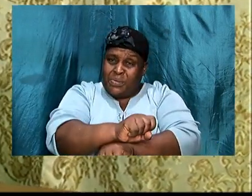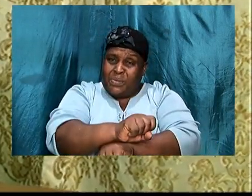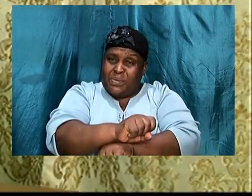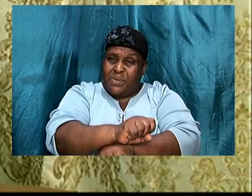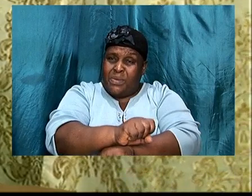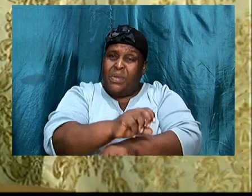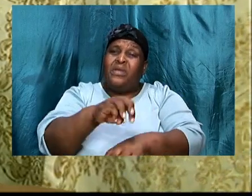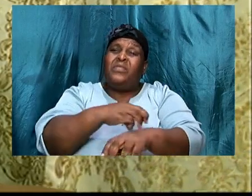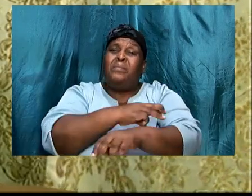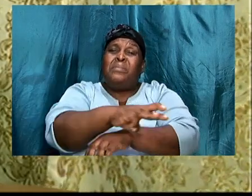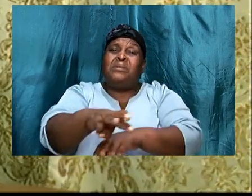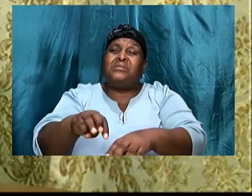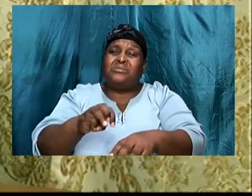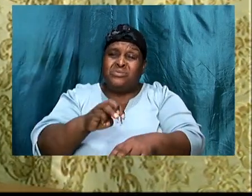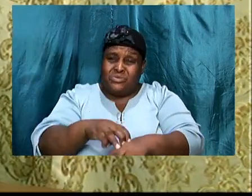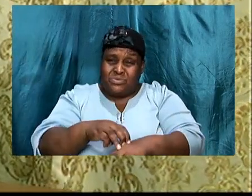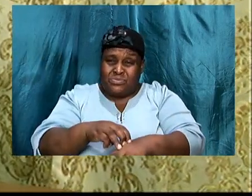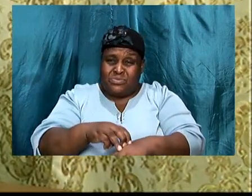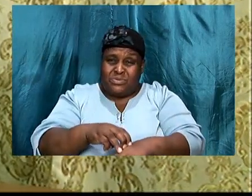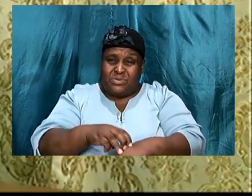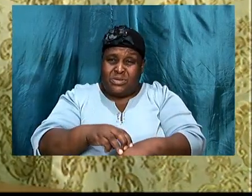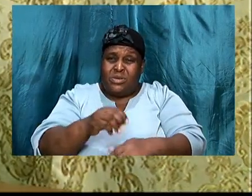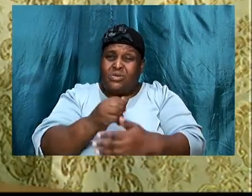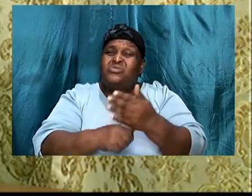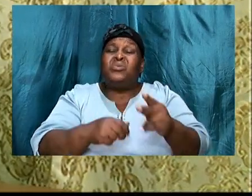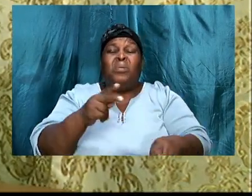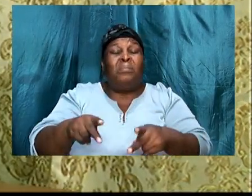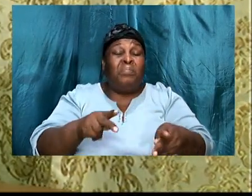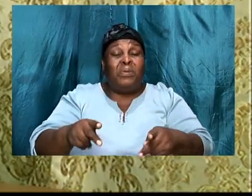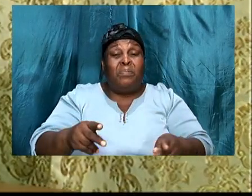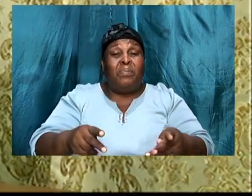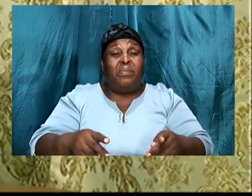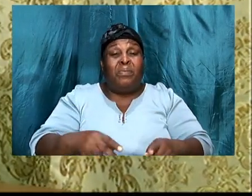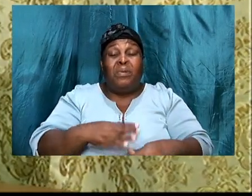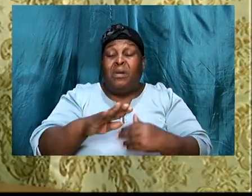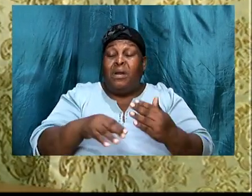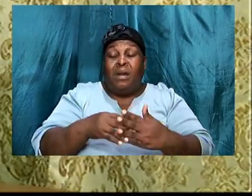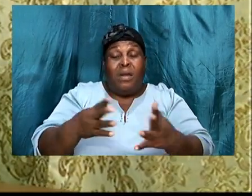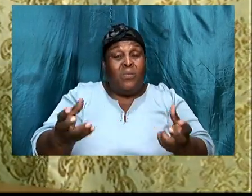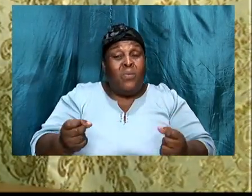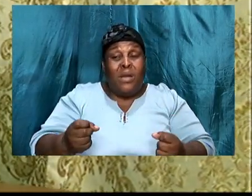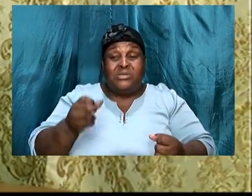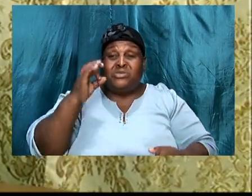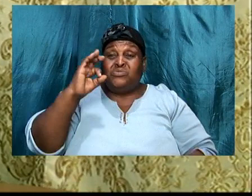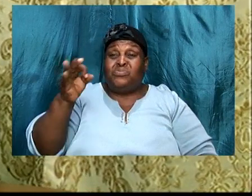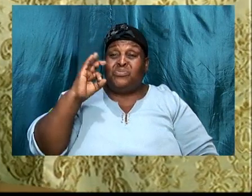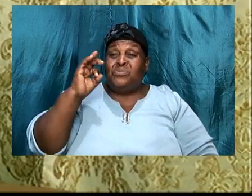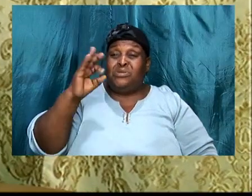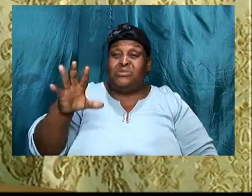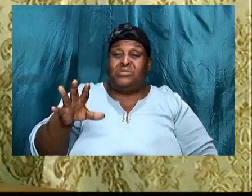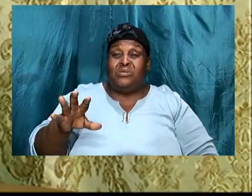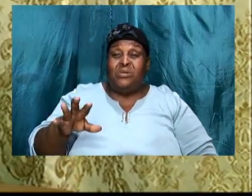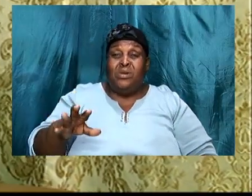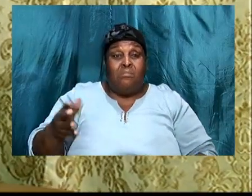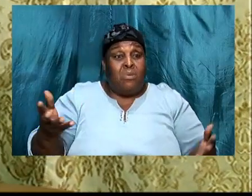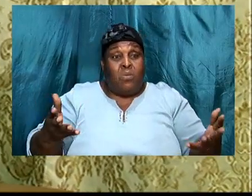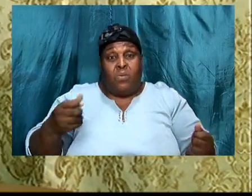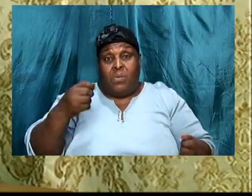the ministry, some folks, all they want to do, is preach, but what if God, wants you to teach,